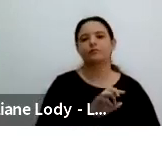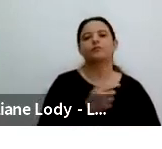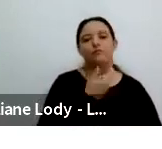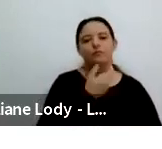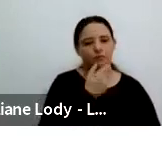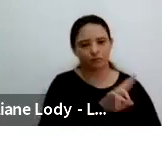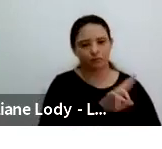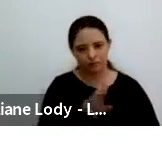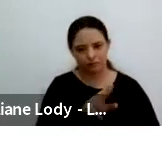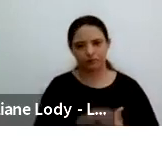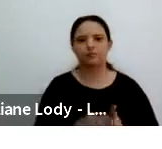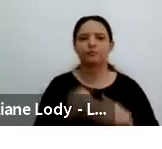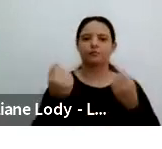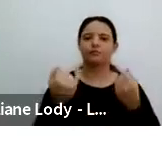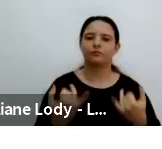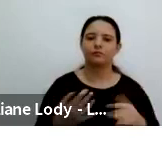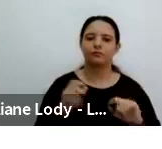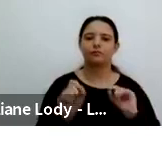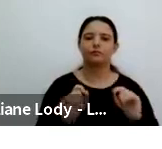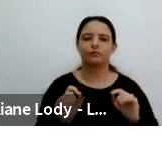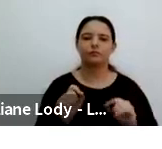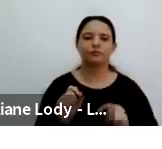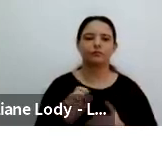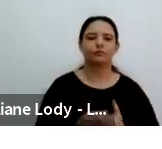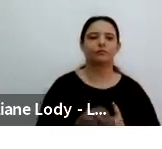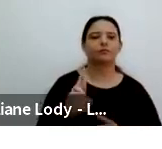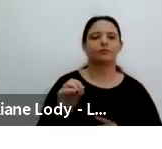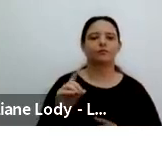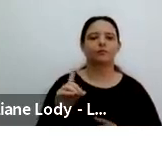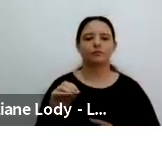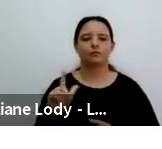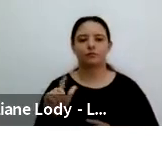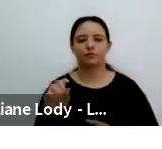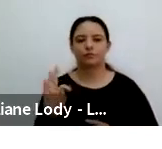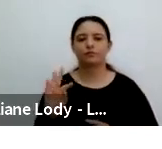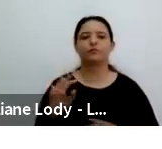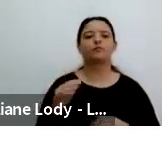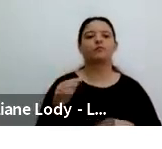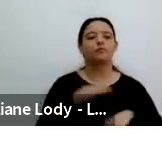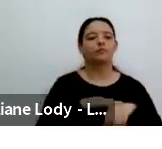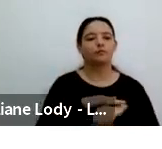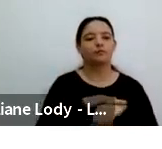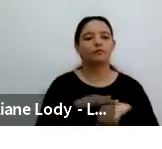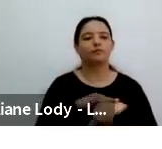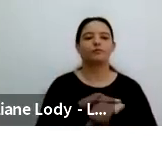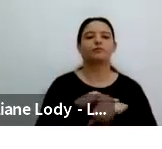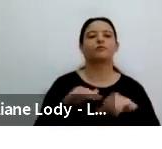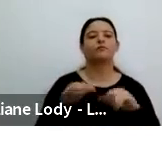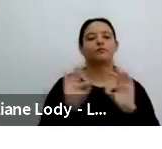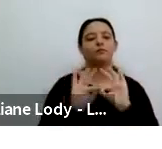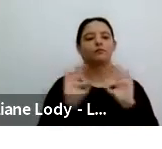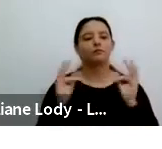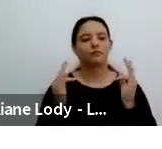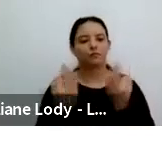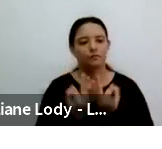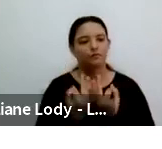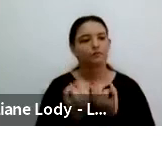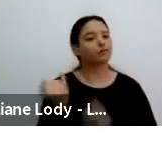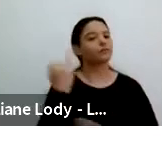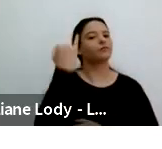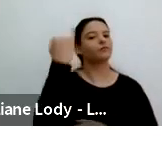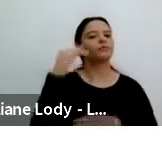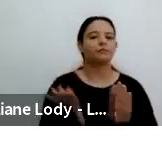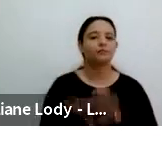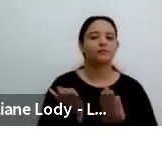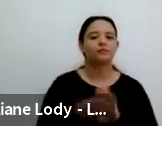physics labs at UCLA. Some particular school experiences were critical to Nora's becoming particularly math in